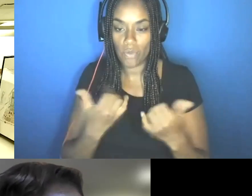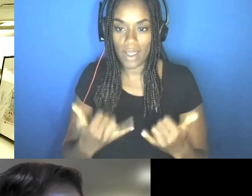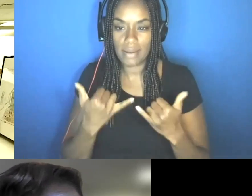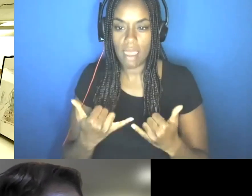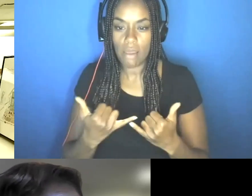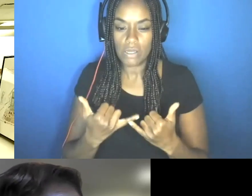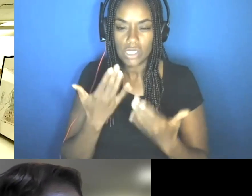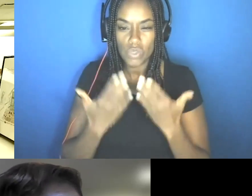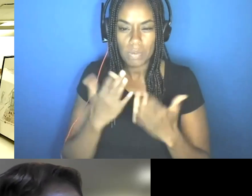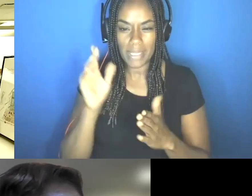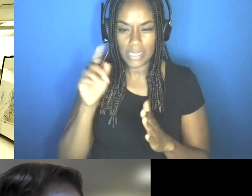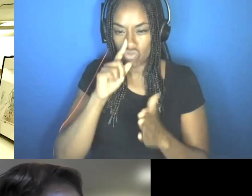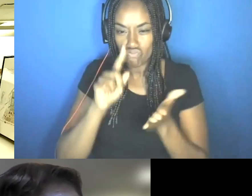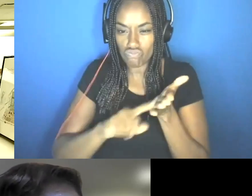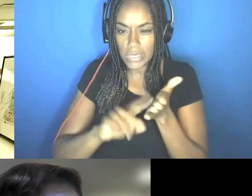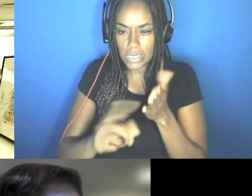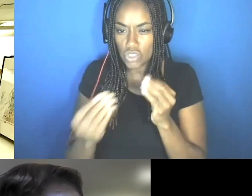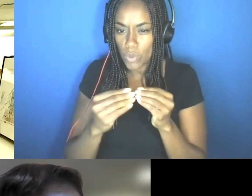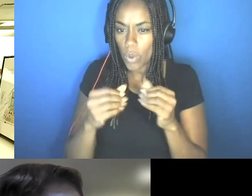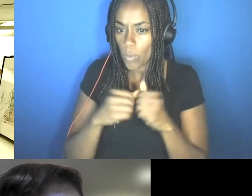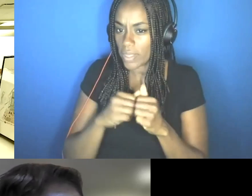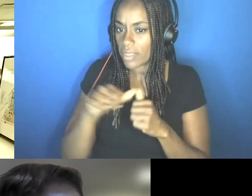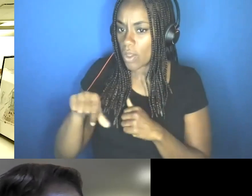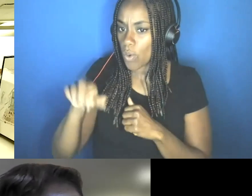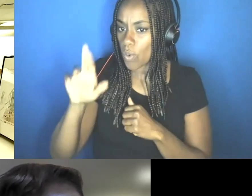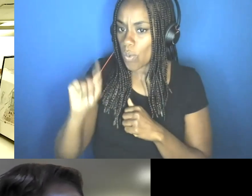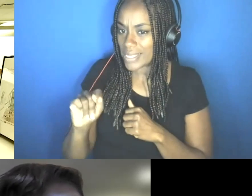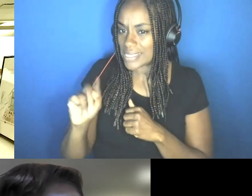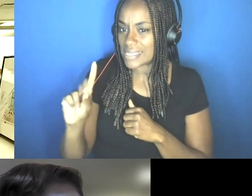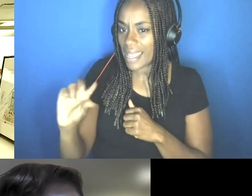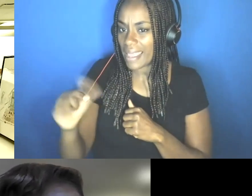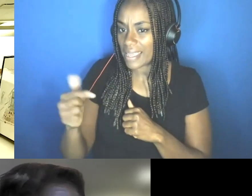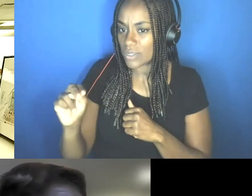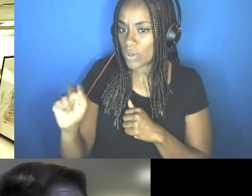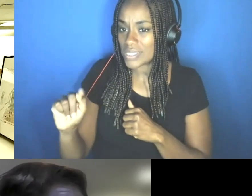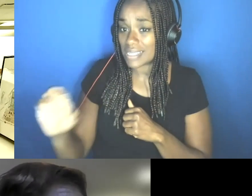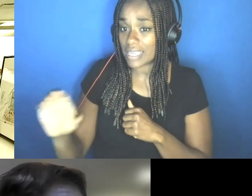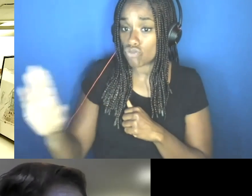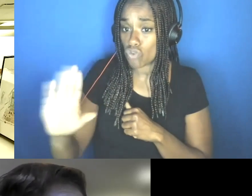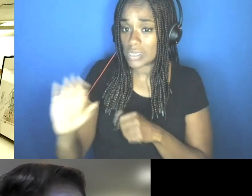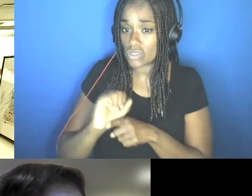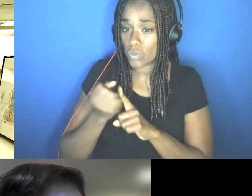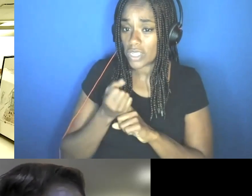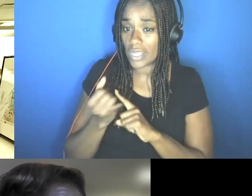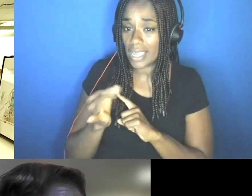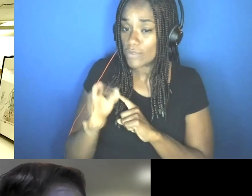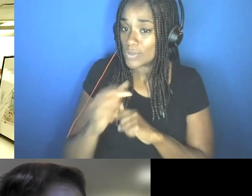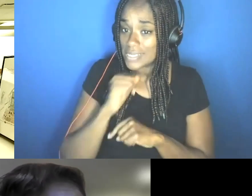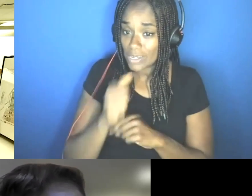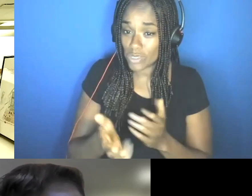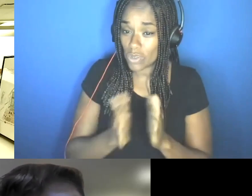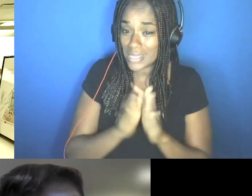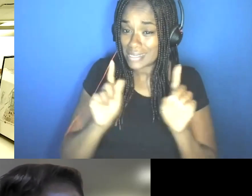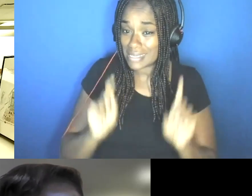into what happened with, with quest diagnostic. Um, in, in your case, if you didn't request the test and it was just done,